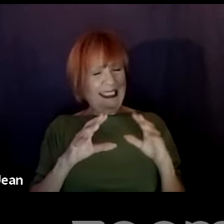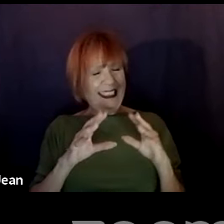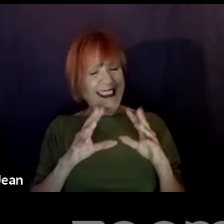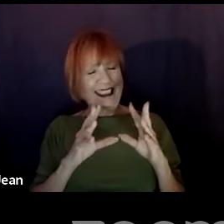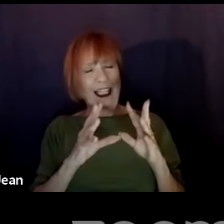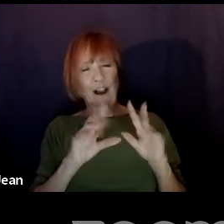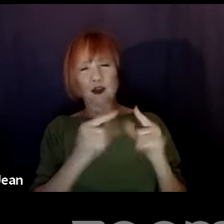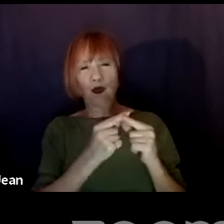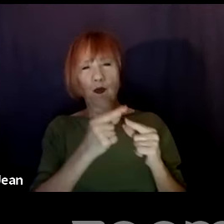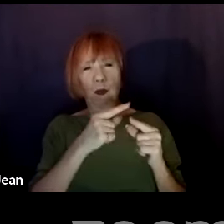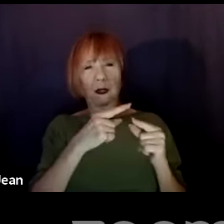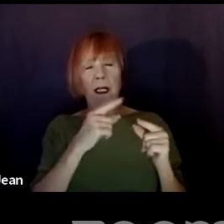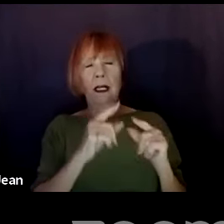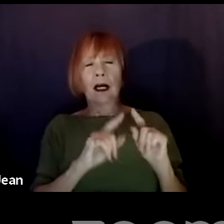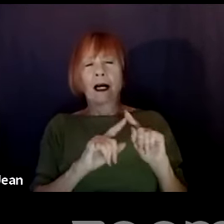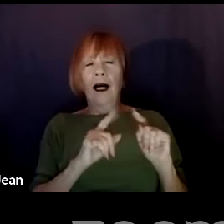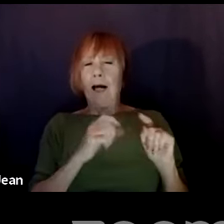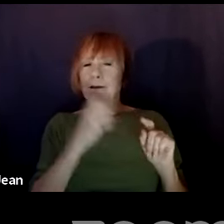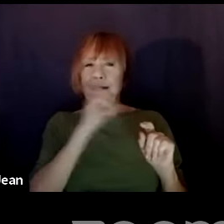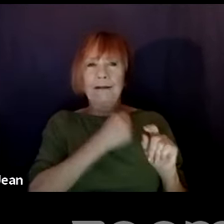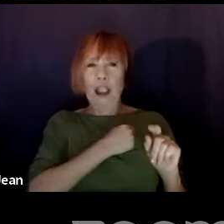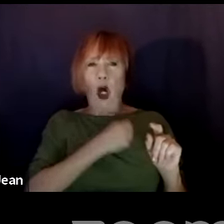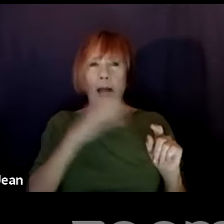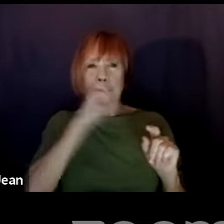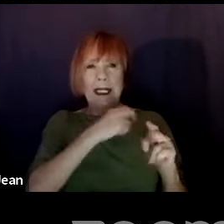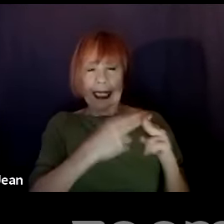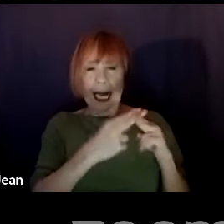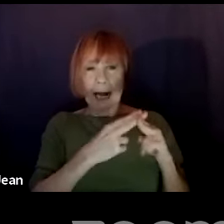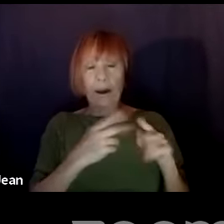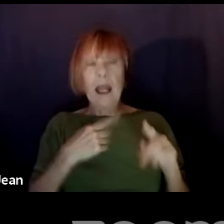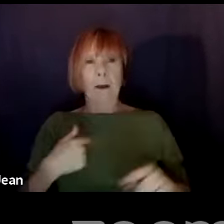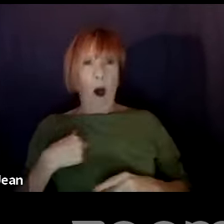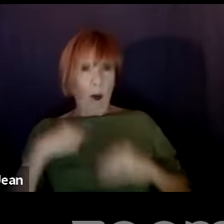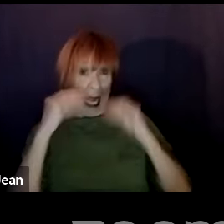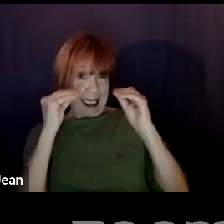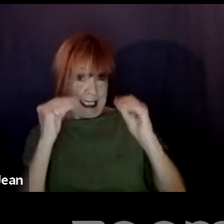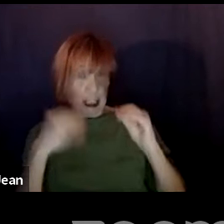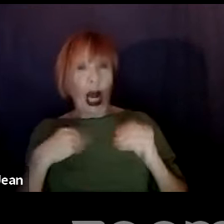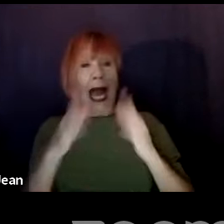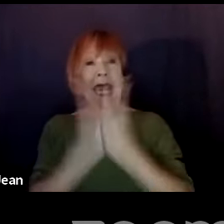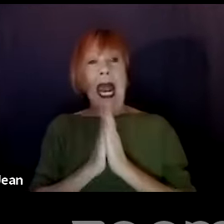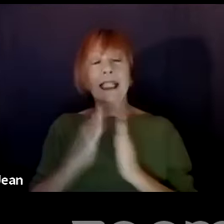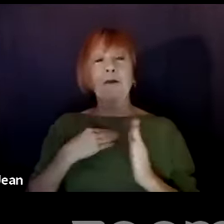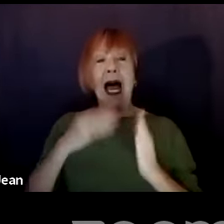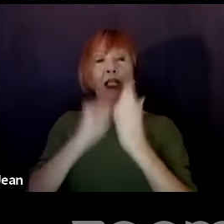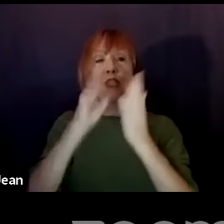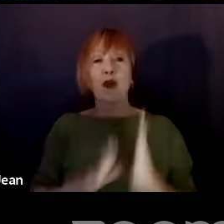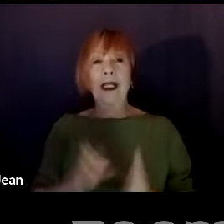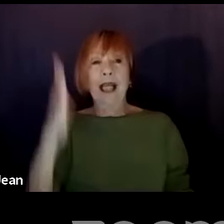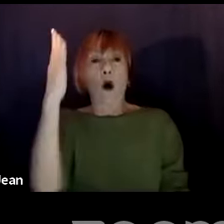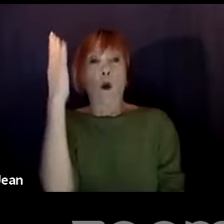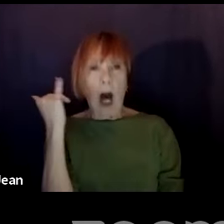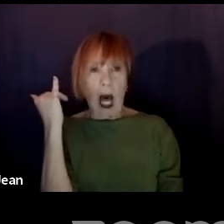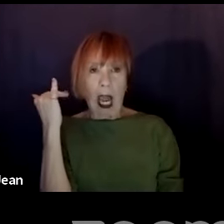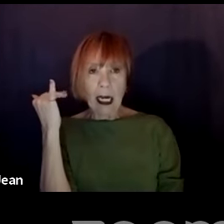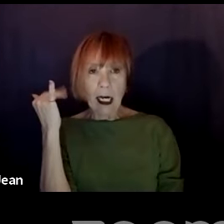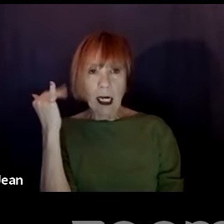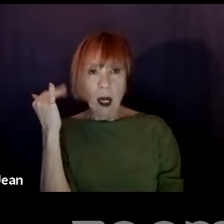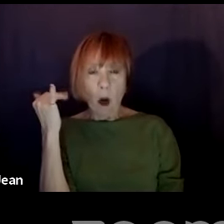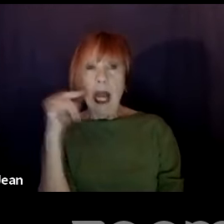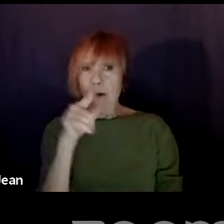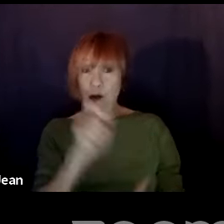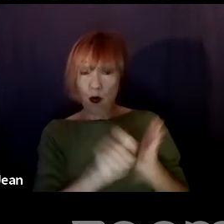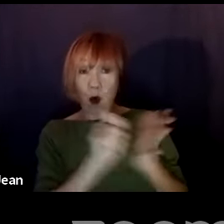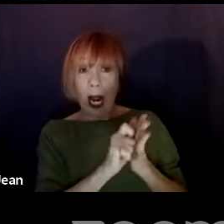as a professor. One of the things I always ask the students, for example, is why? If you're not the race of the character, I want to know,